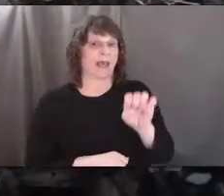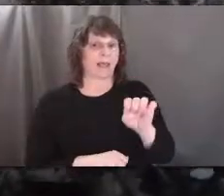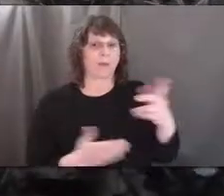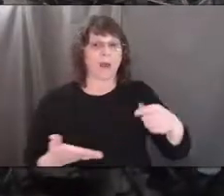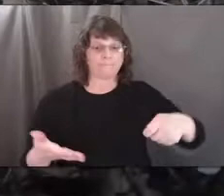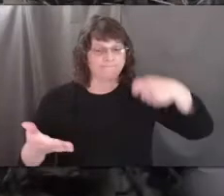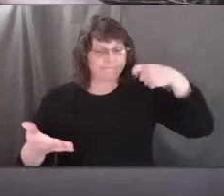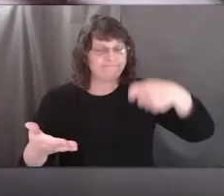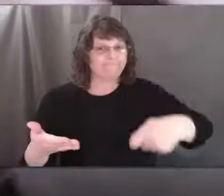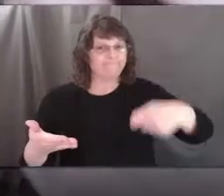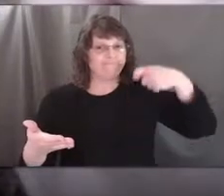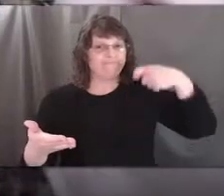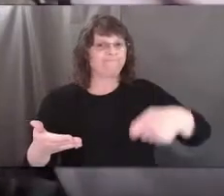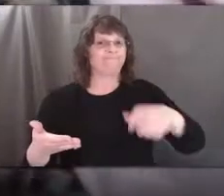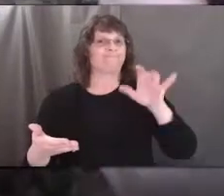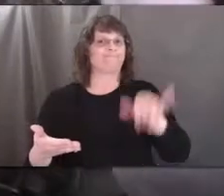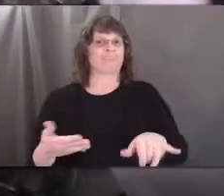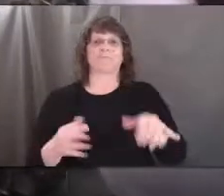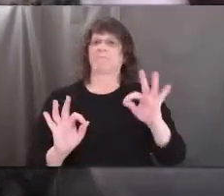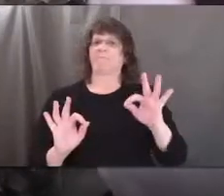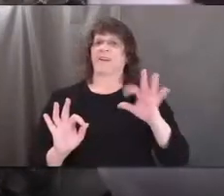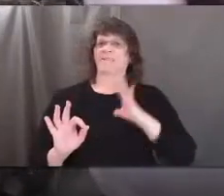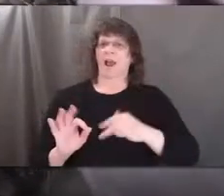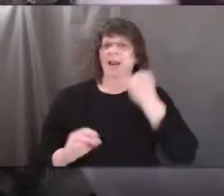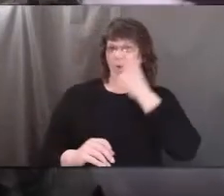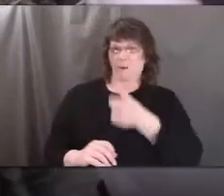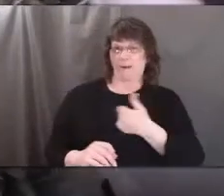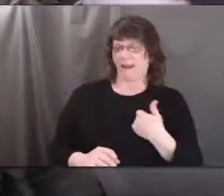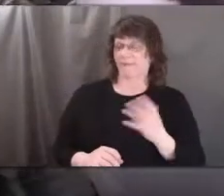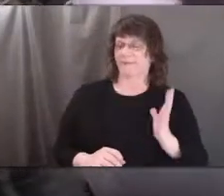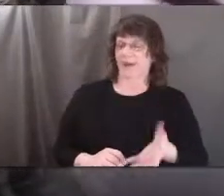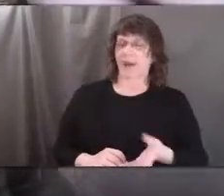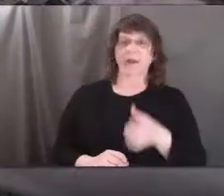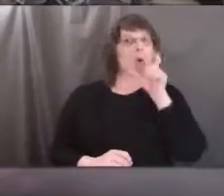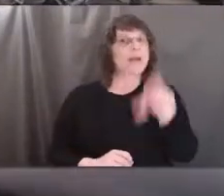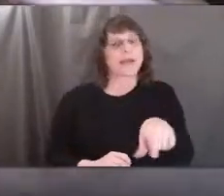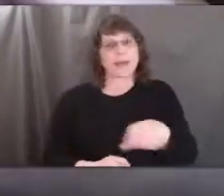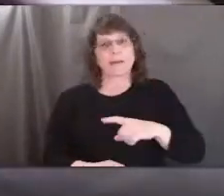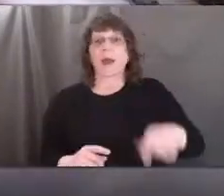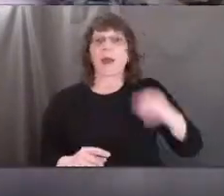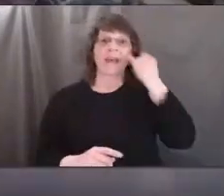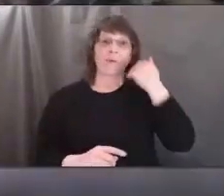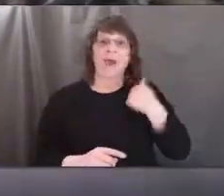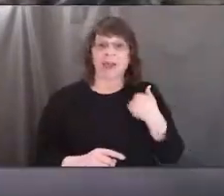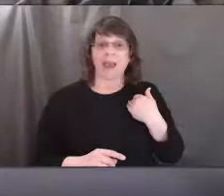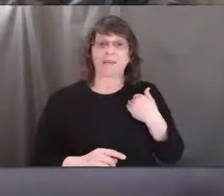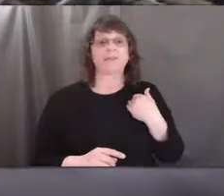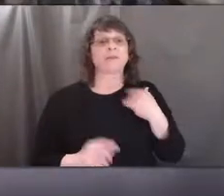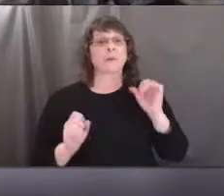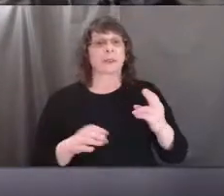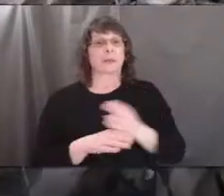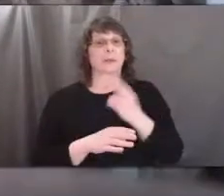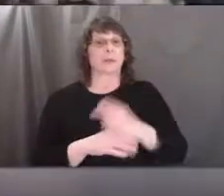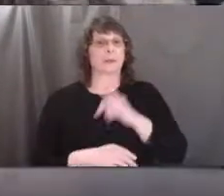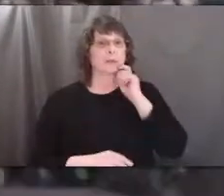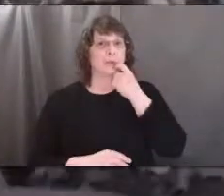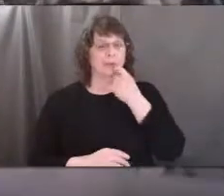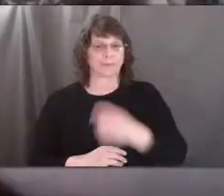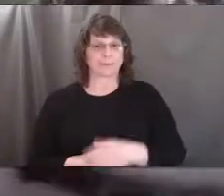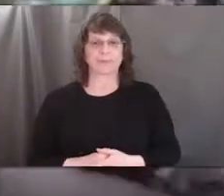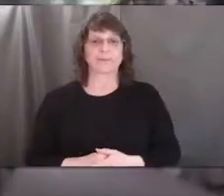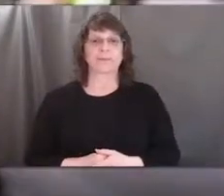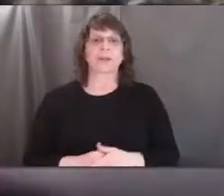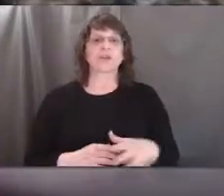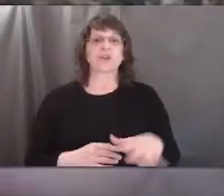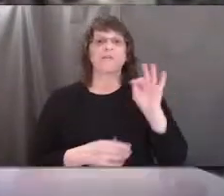magnifying glass. It is a-okay if you don't have one. You definitely don't need one. But if you have one lying around it could be cool. So let me find that